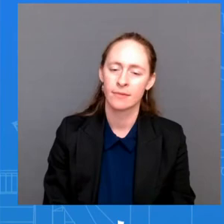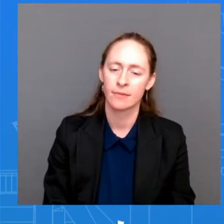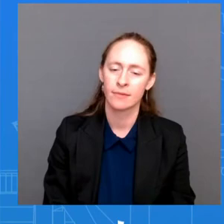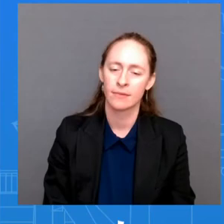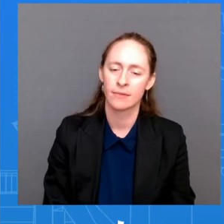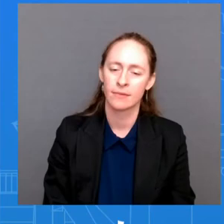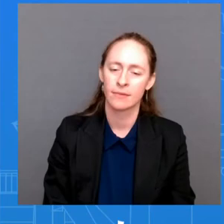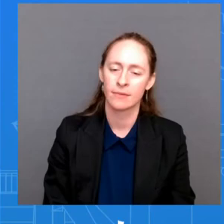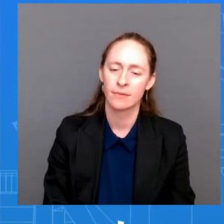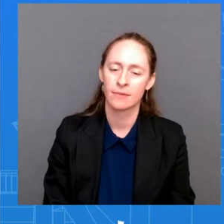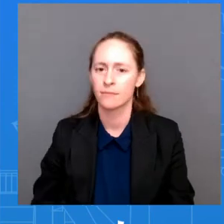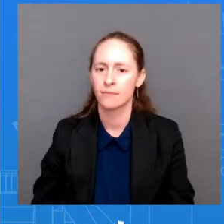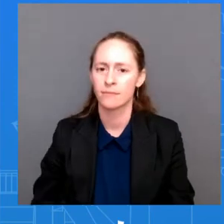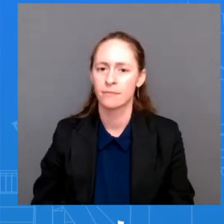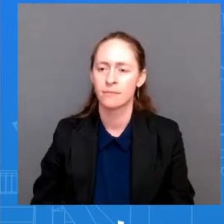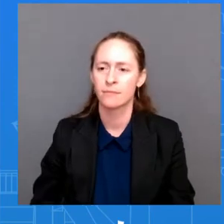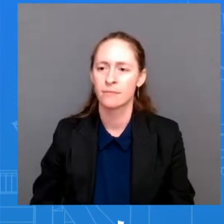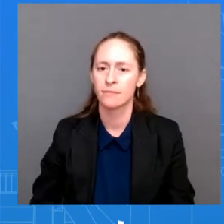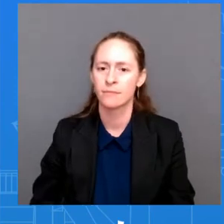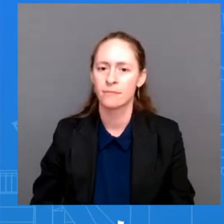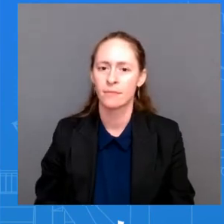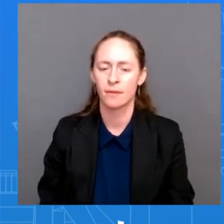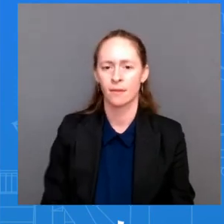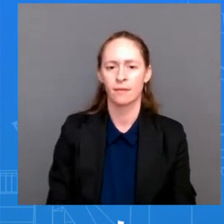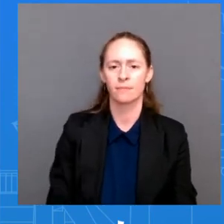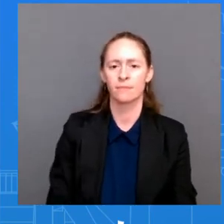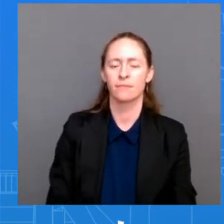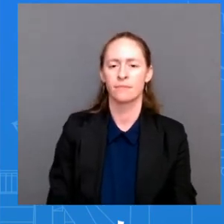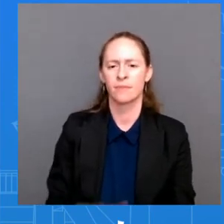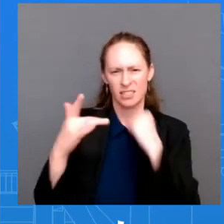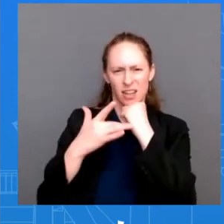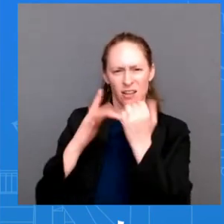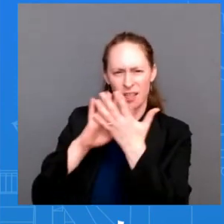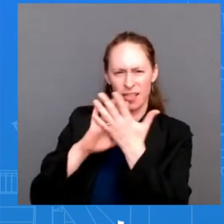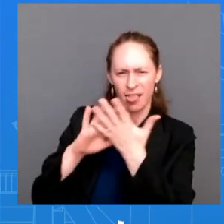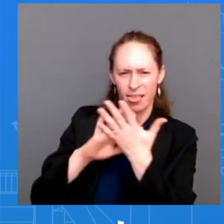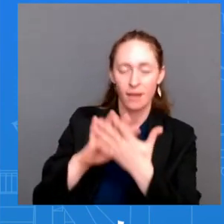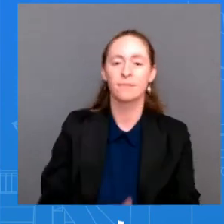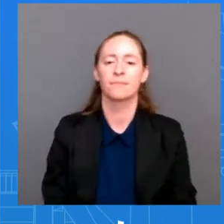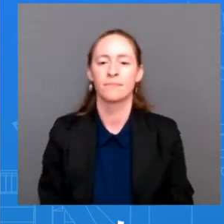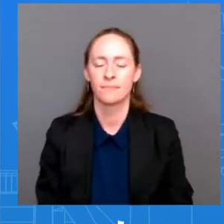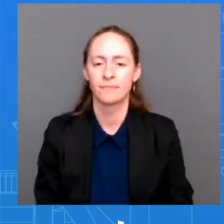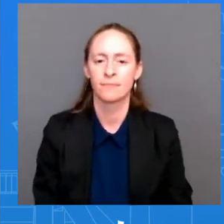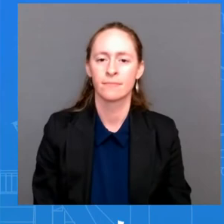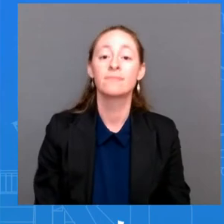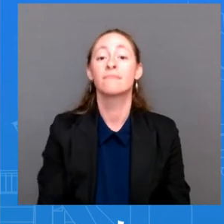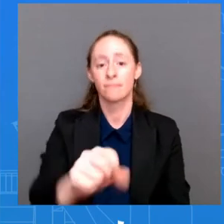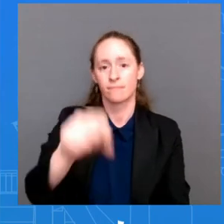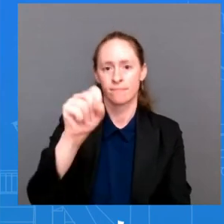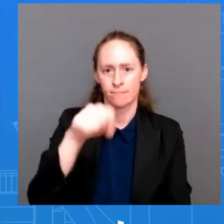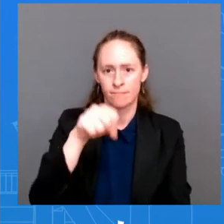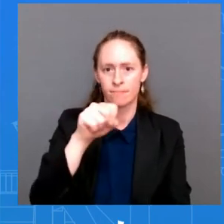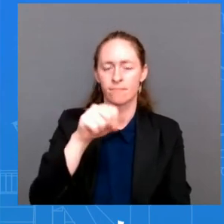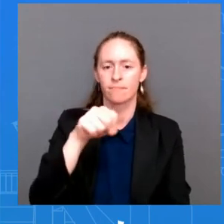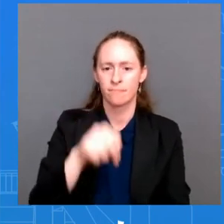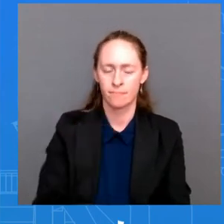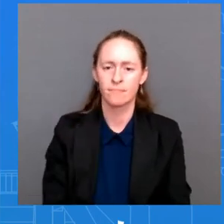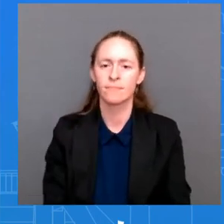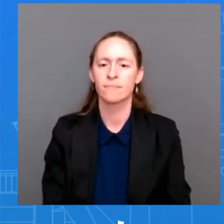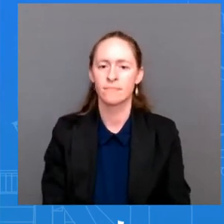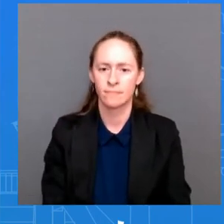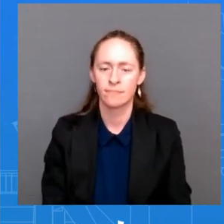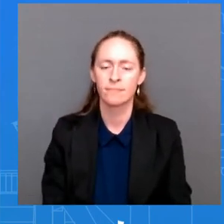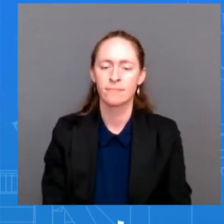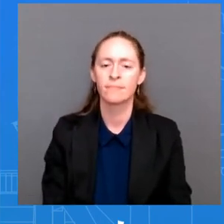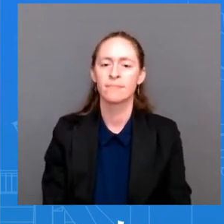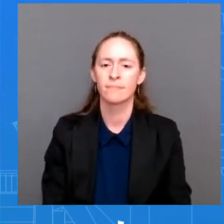that um and we expected again we expected with pax lovit to be a relapse it's not unusual it's common we shared that with all